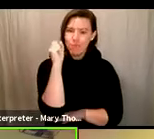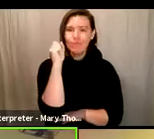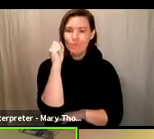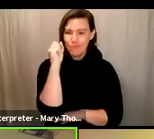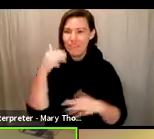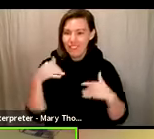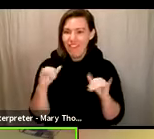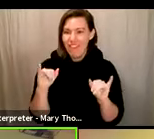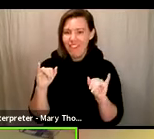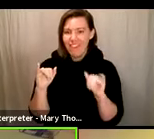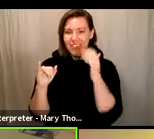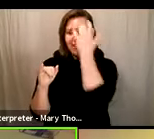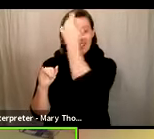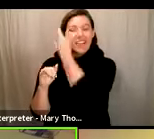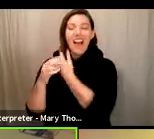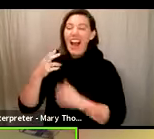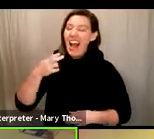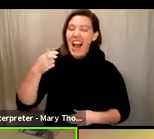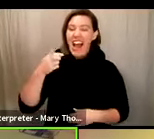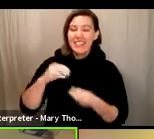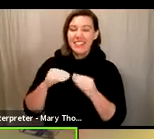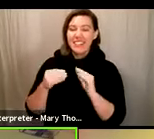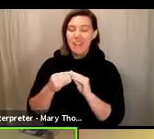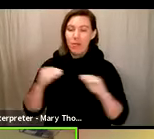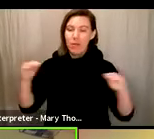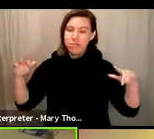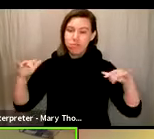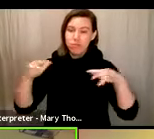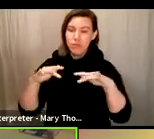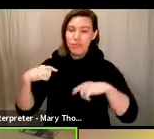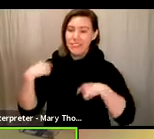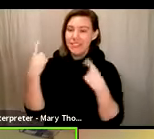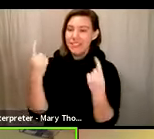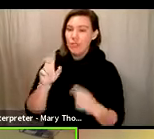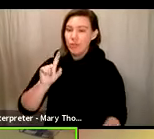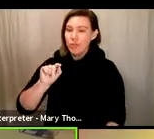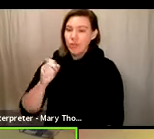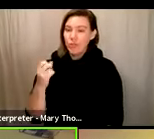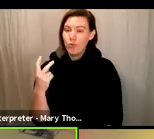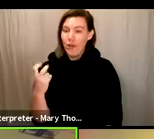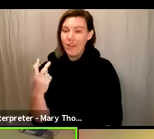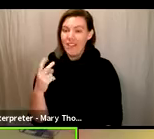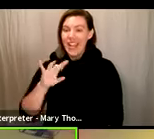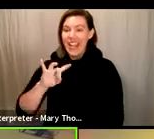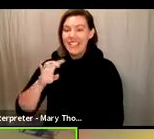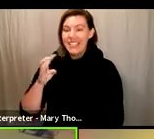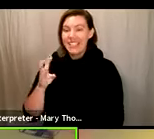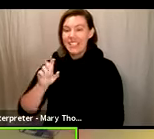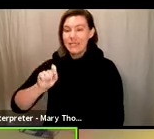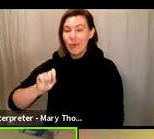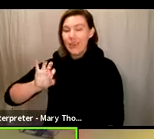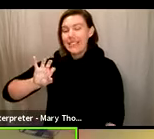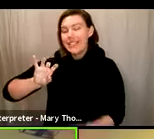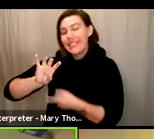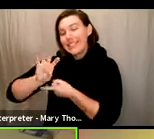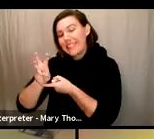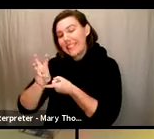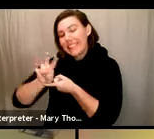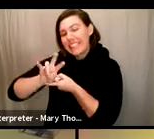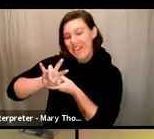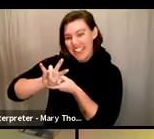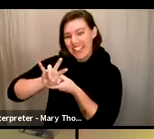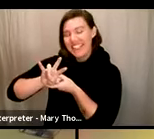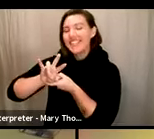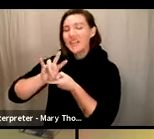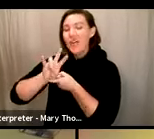turnout. Highest since 2012, we made it to 86.67 percent turnout. So we were just under the 90 percent.